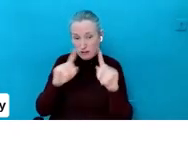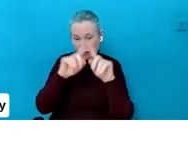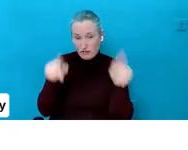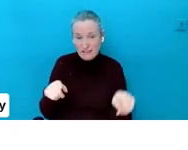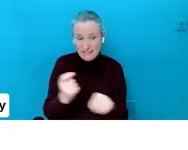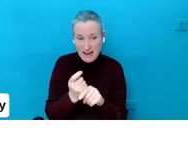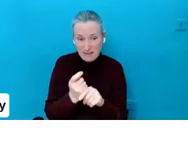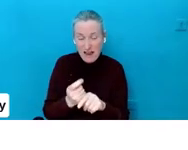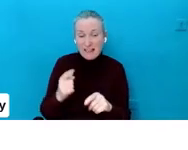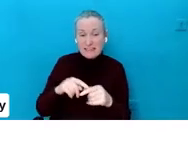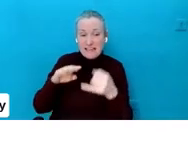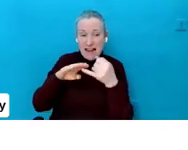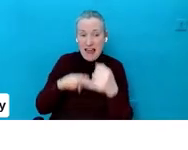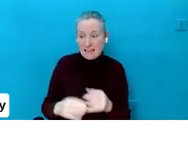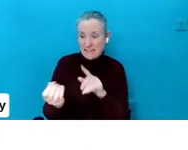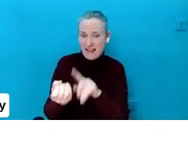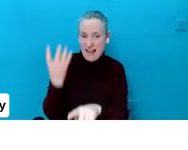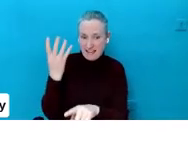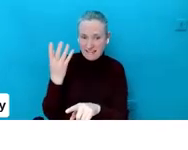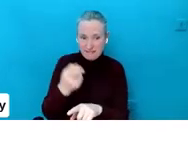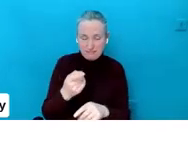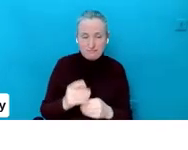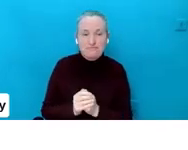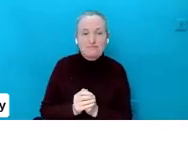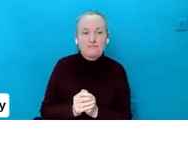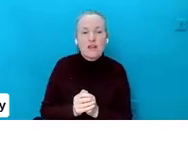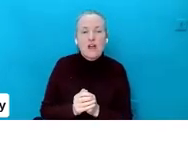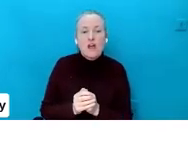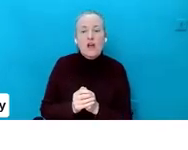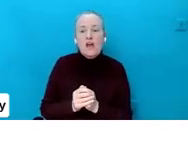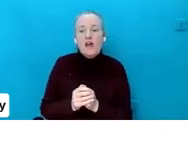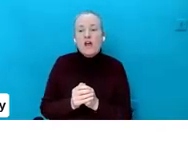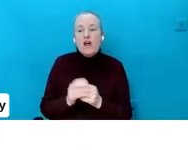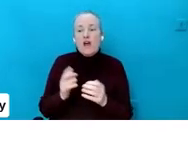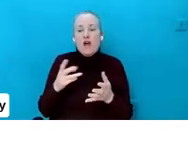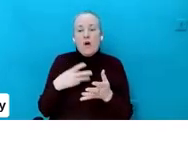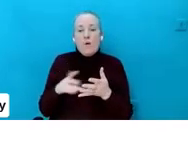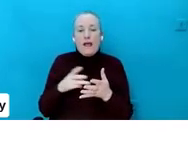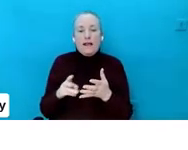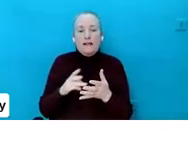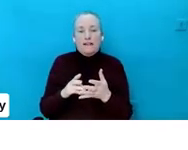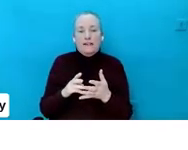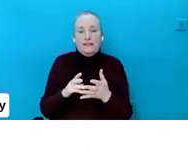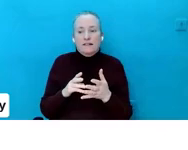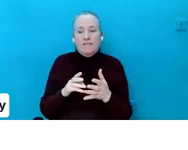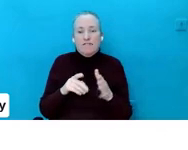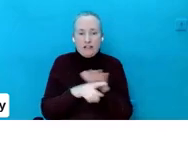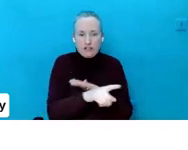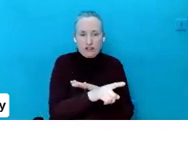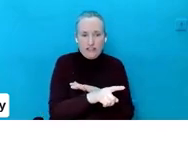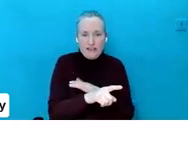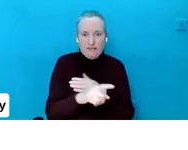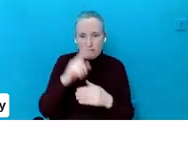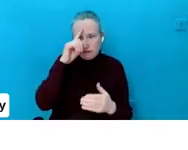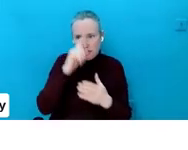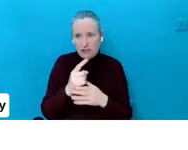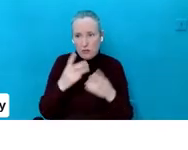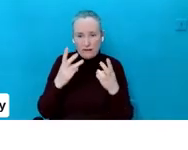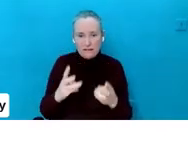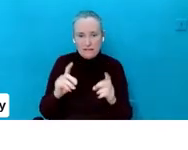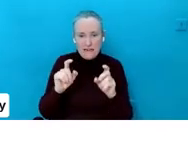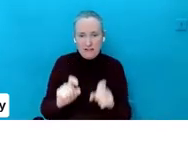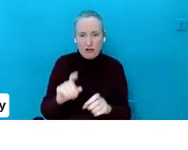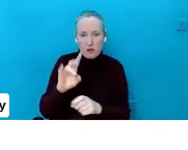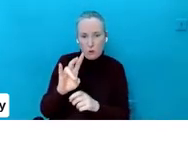that's the last slide here. When you hang up on me, if you decide not to stay for the Q&A, you will be